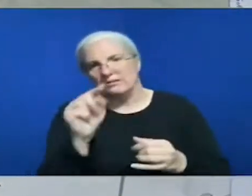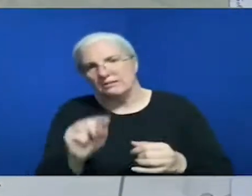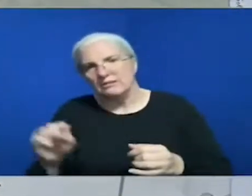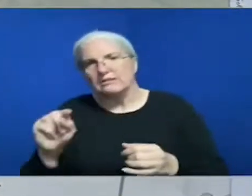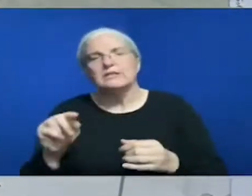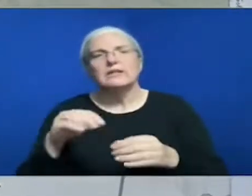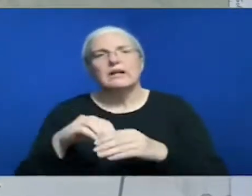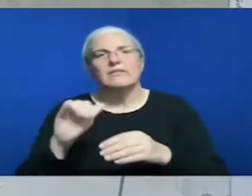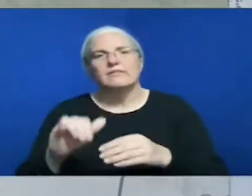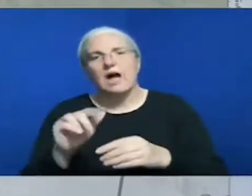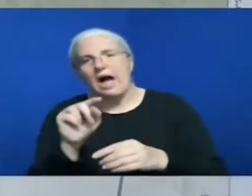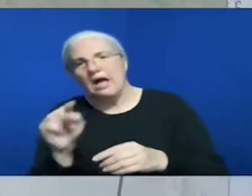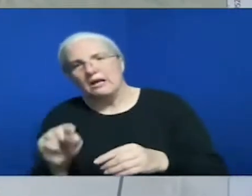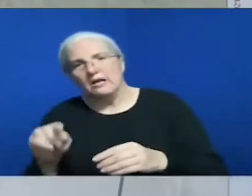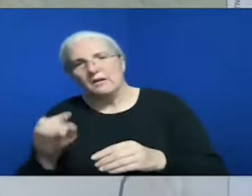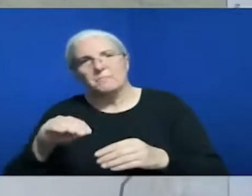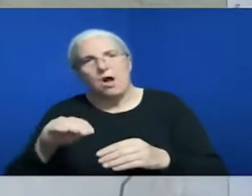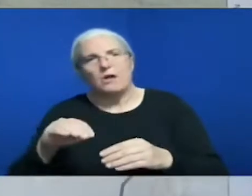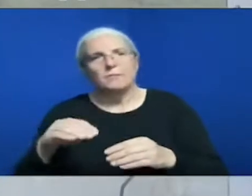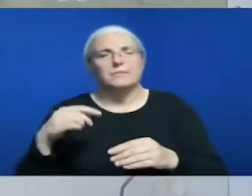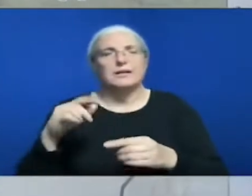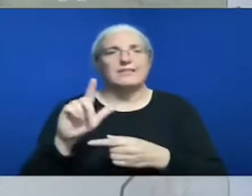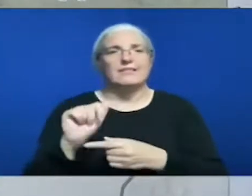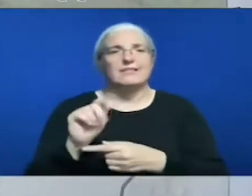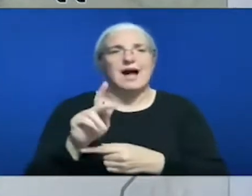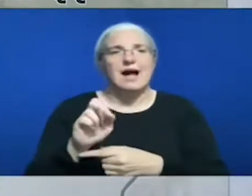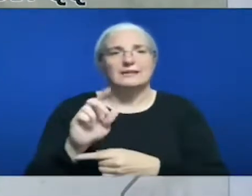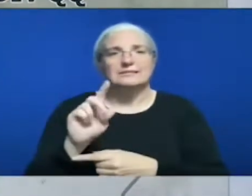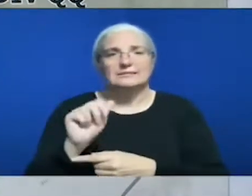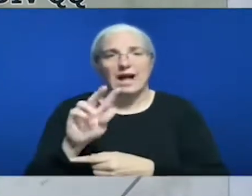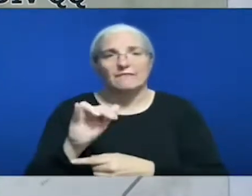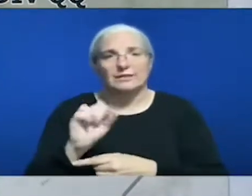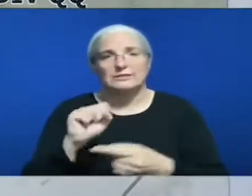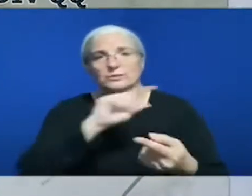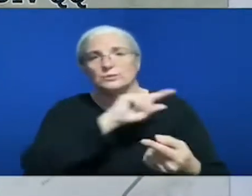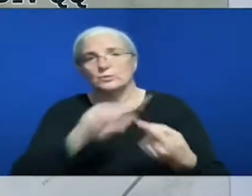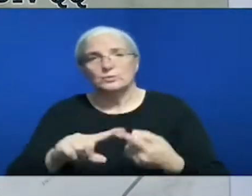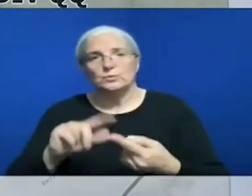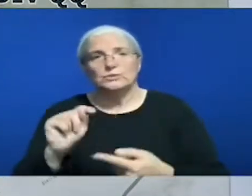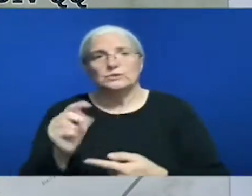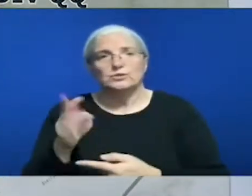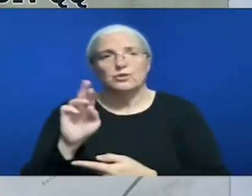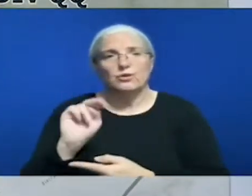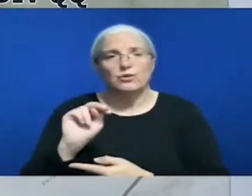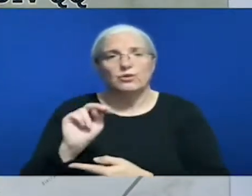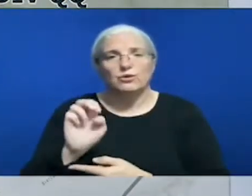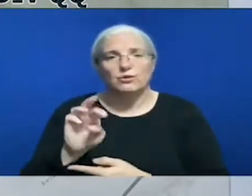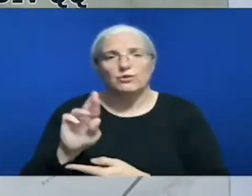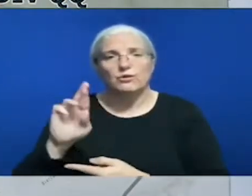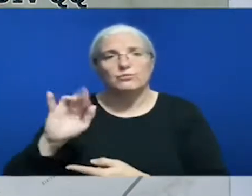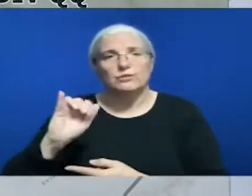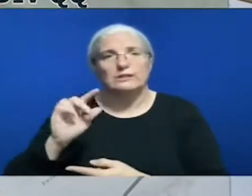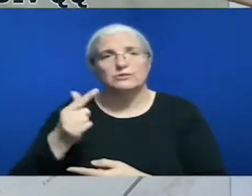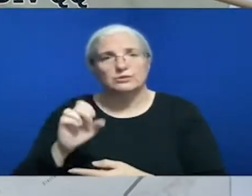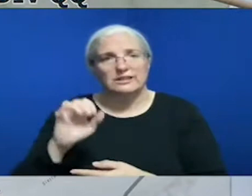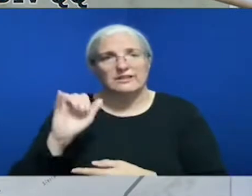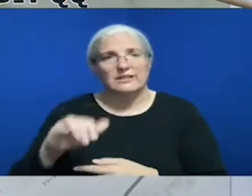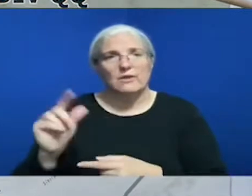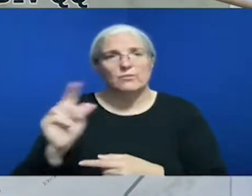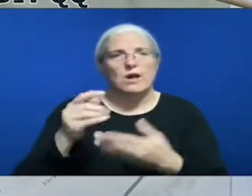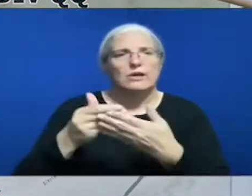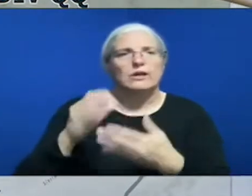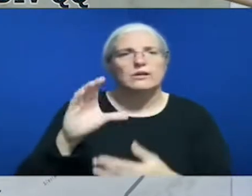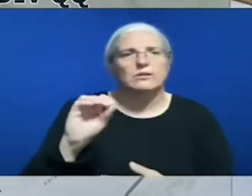up to Turner Ridge and then back down into the Coyote Hills area which you can see here resources are